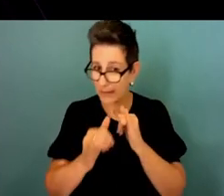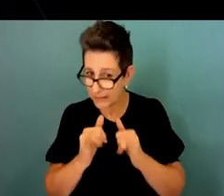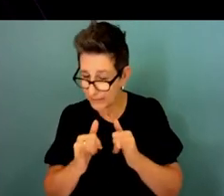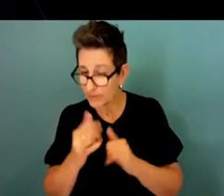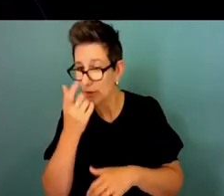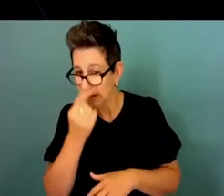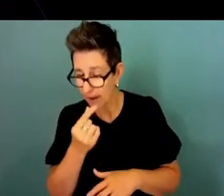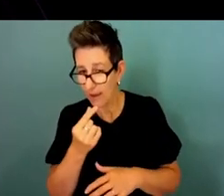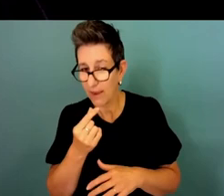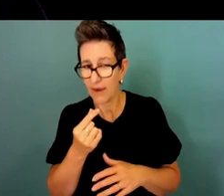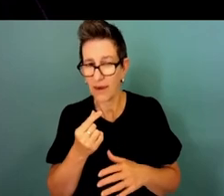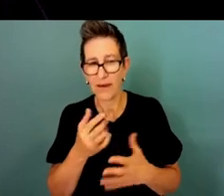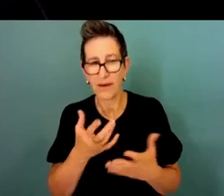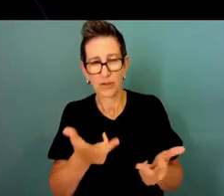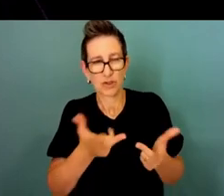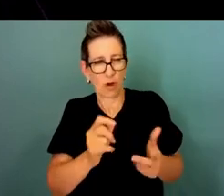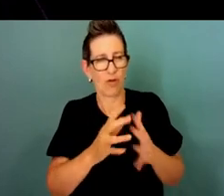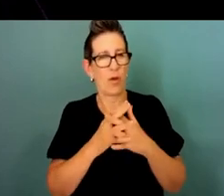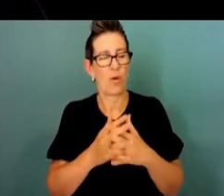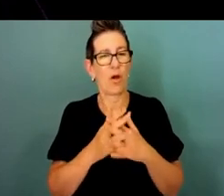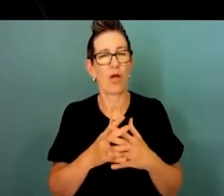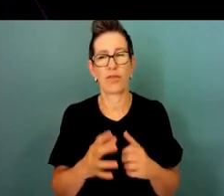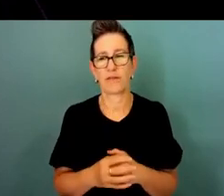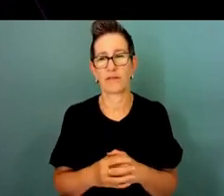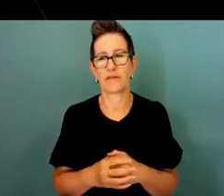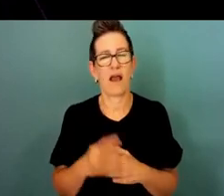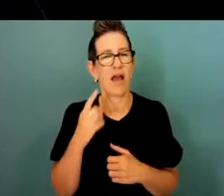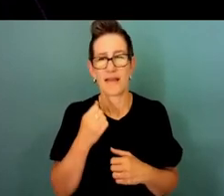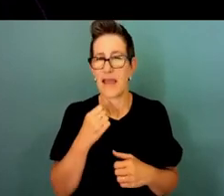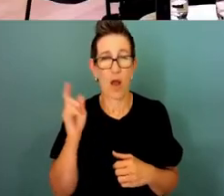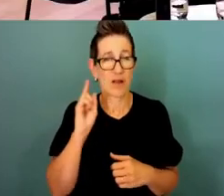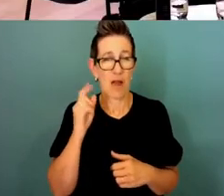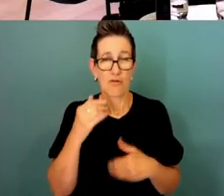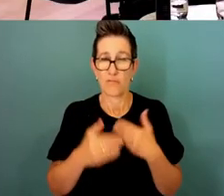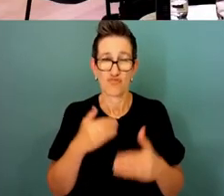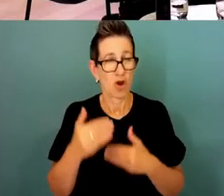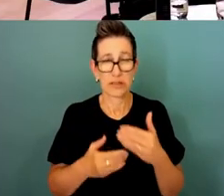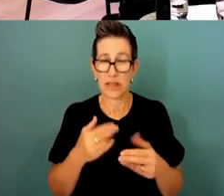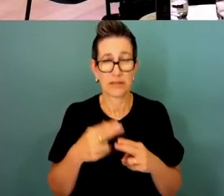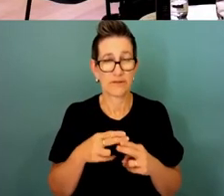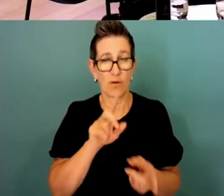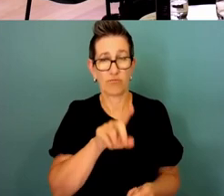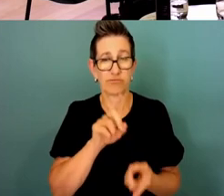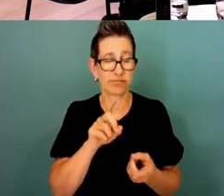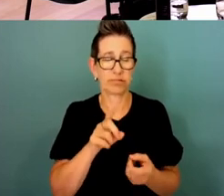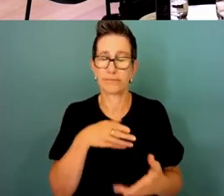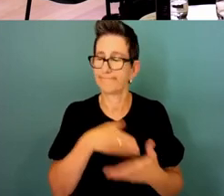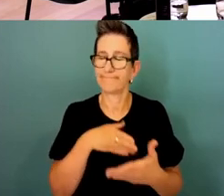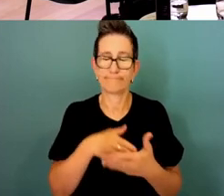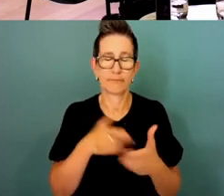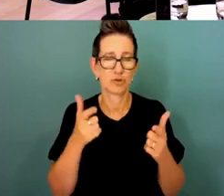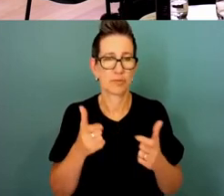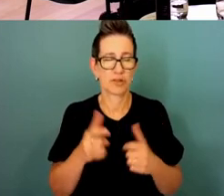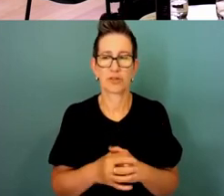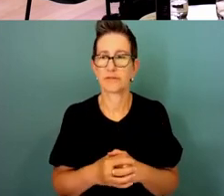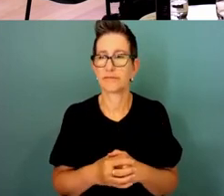that I'm really passionate about because I think so much of our process stops people coming in the door We had somebody come and address us at the Coup Committee yesterday